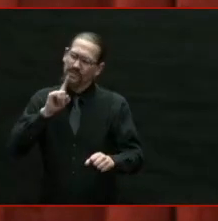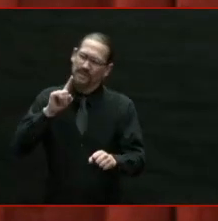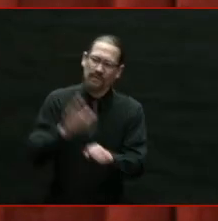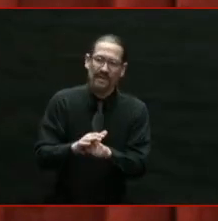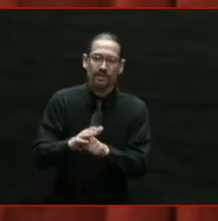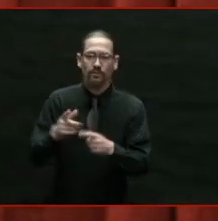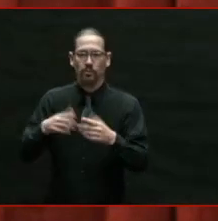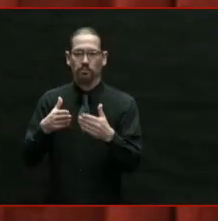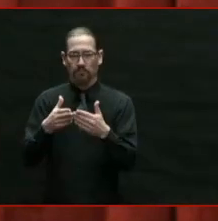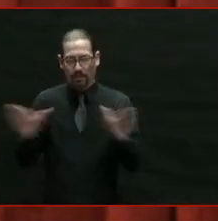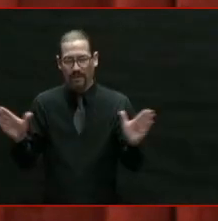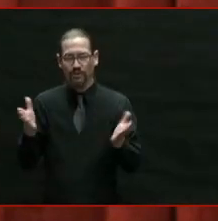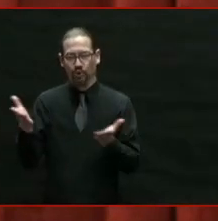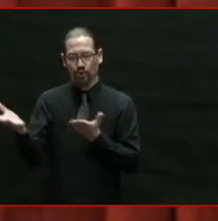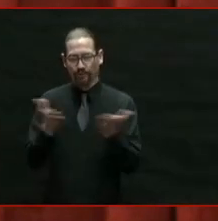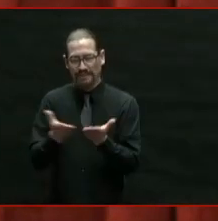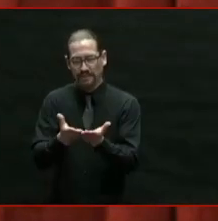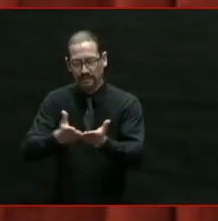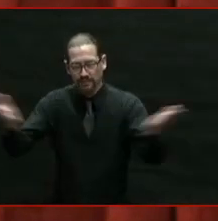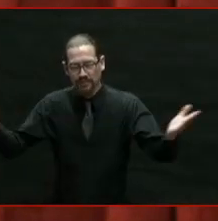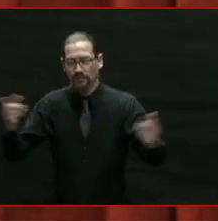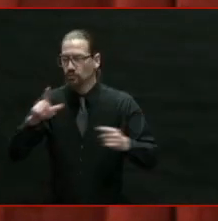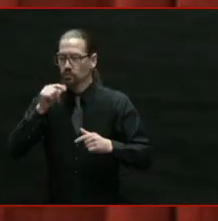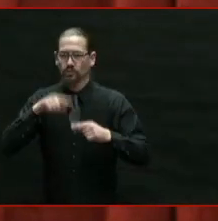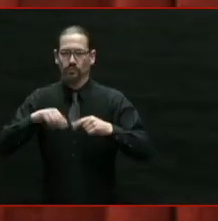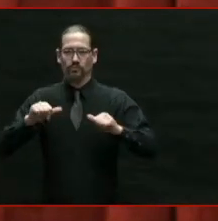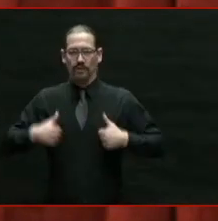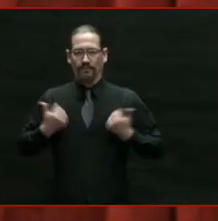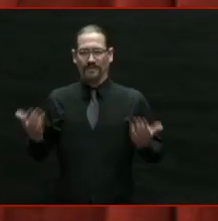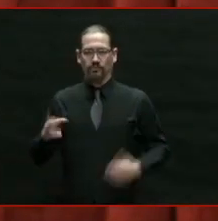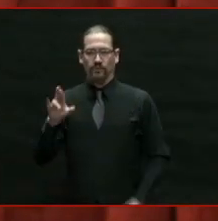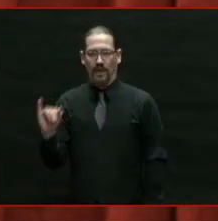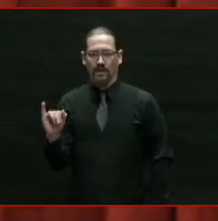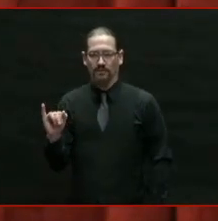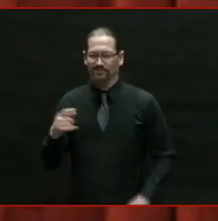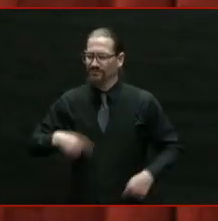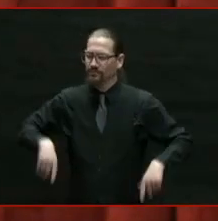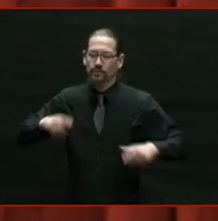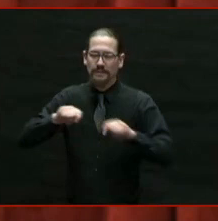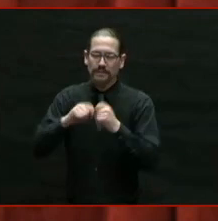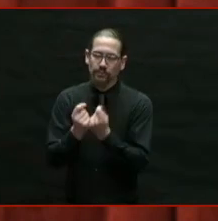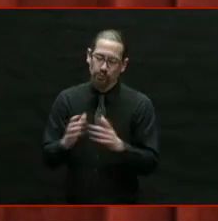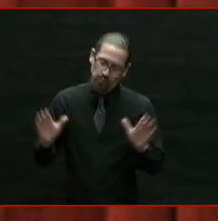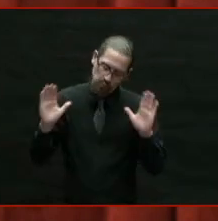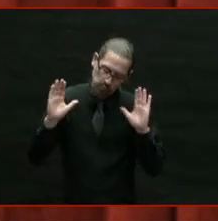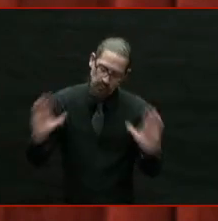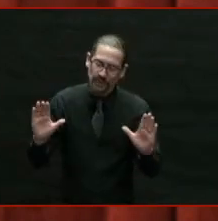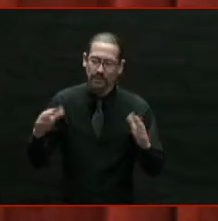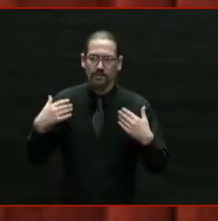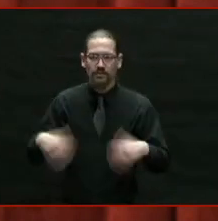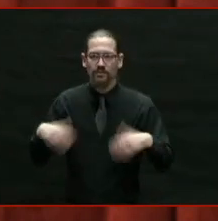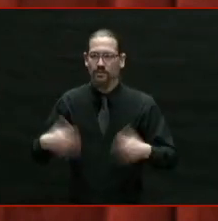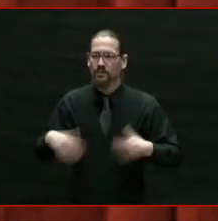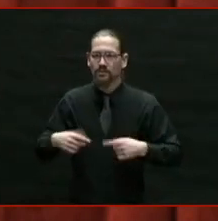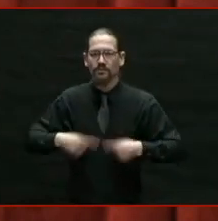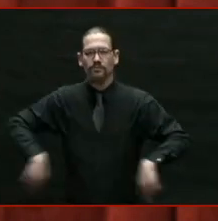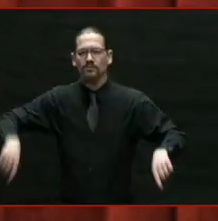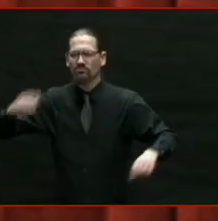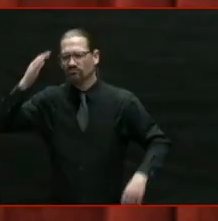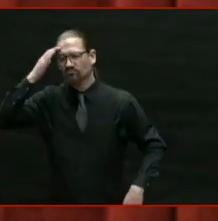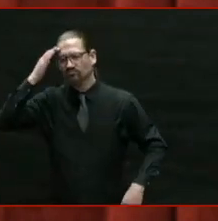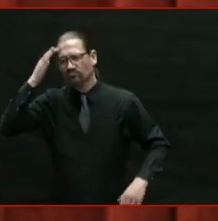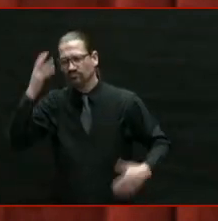and the people of Rhode Island. And for jumping two feet in to our mission